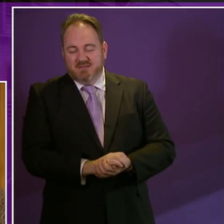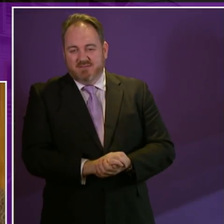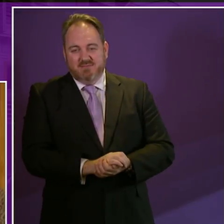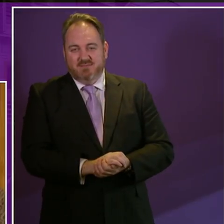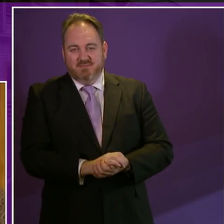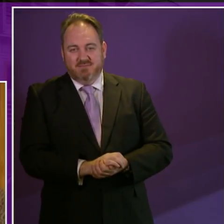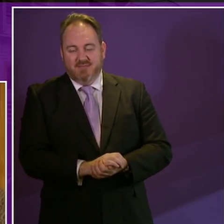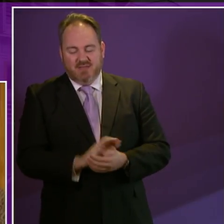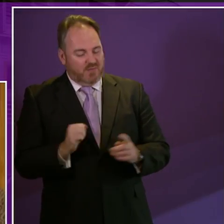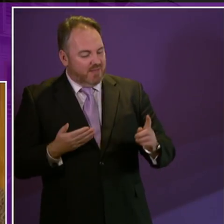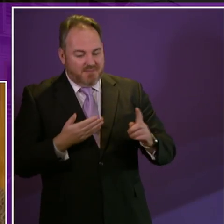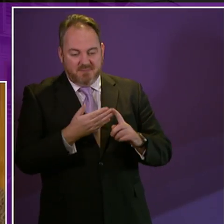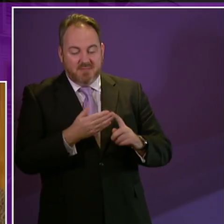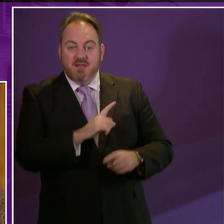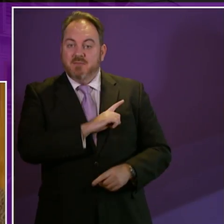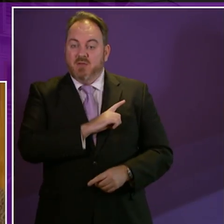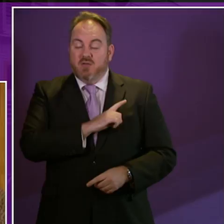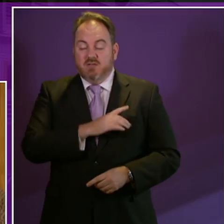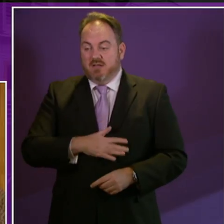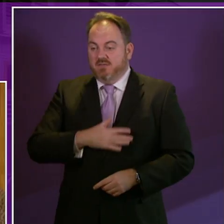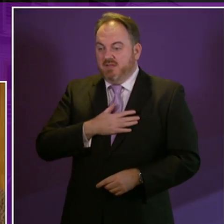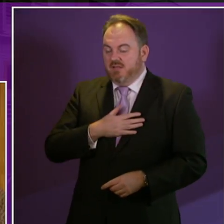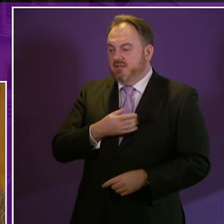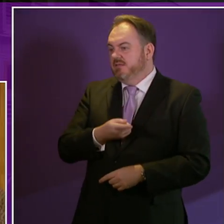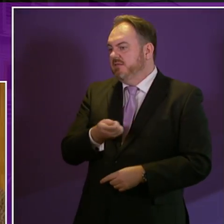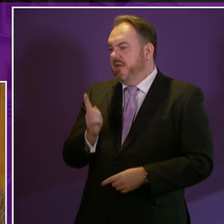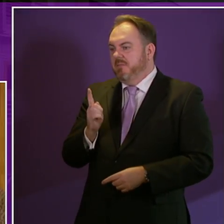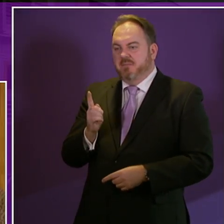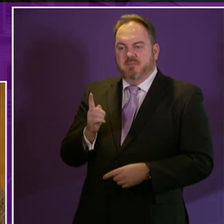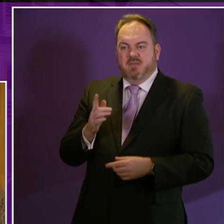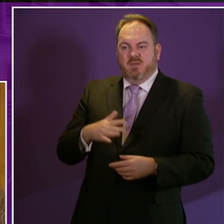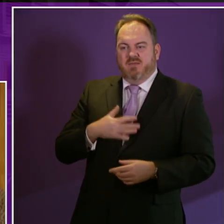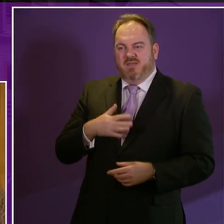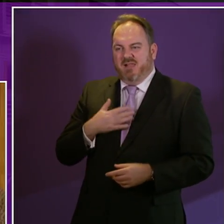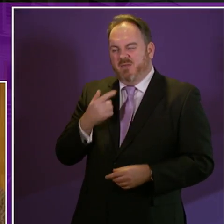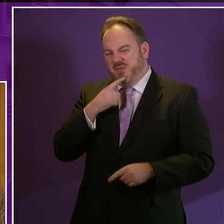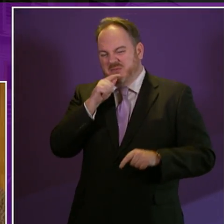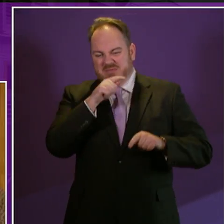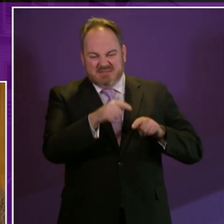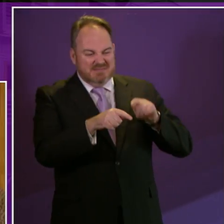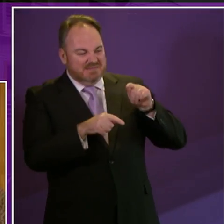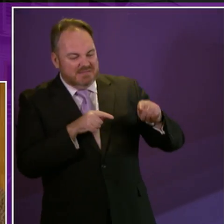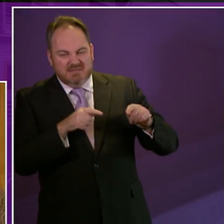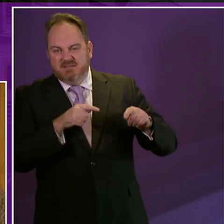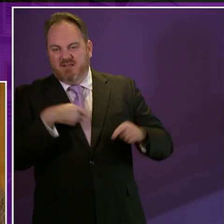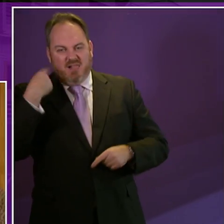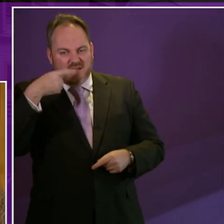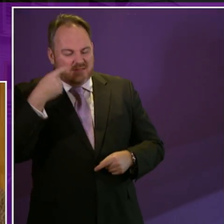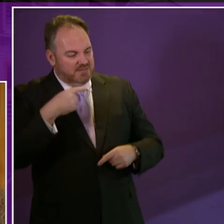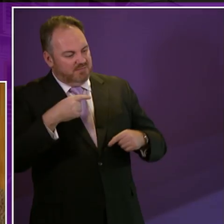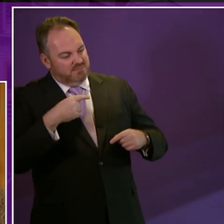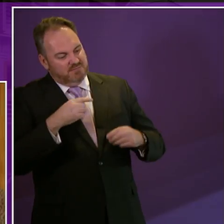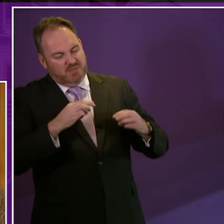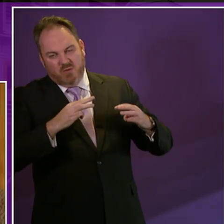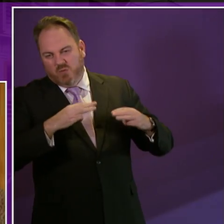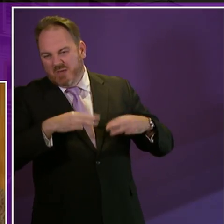it may be an inconvenience for those who want to take every opportunity to dam and bury Westminster but this kind